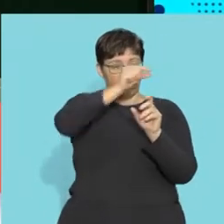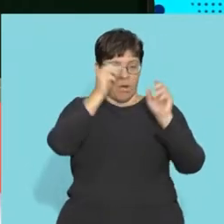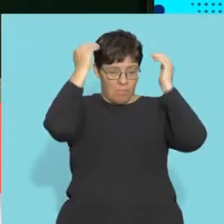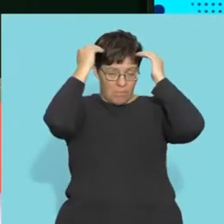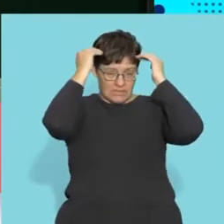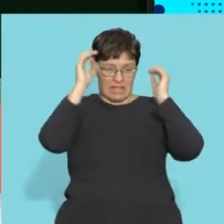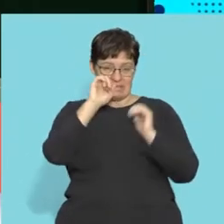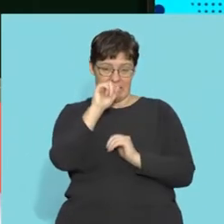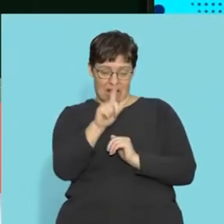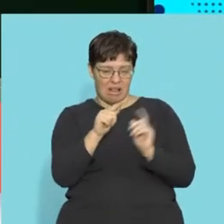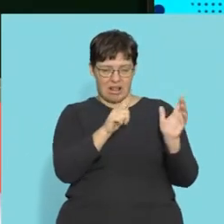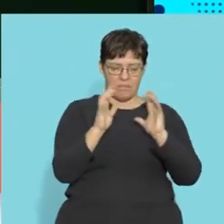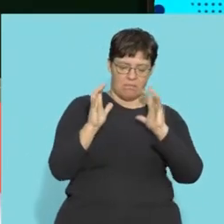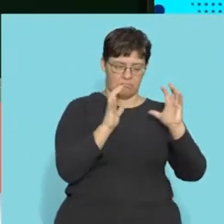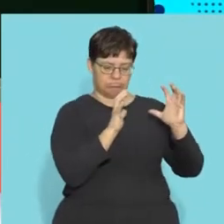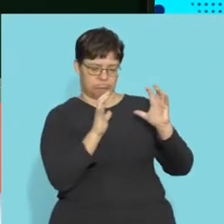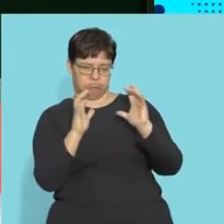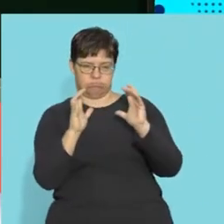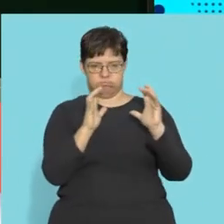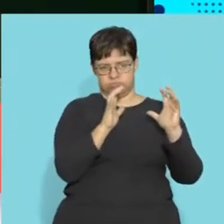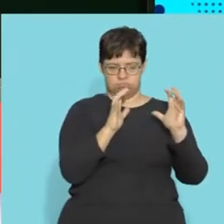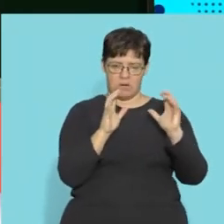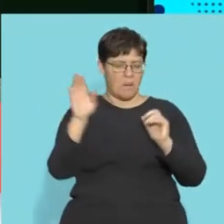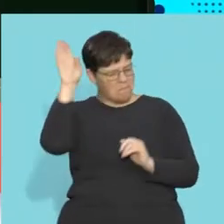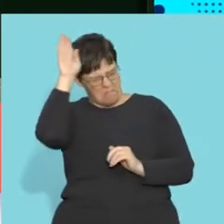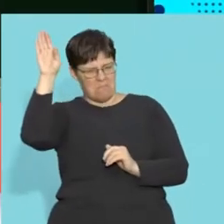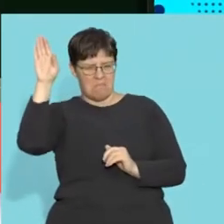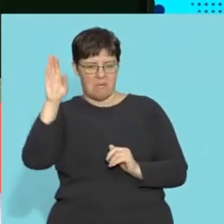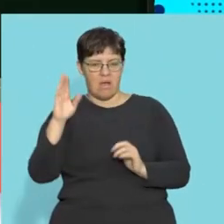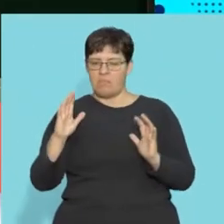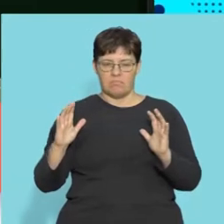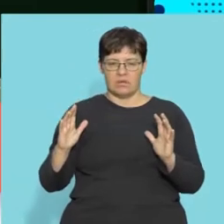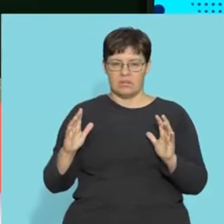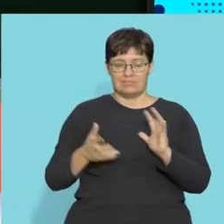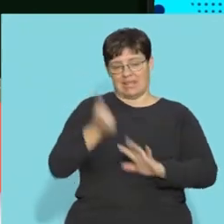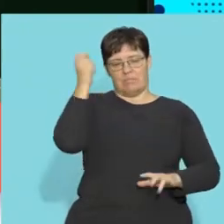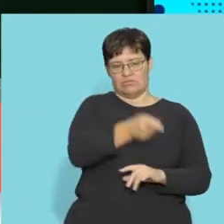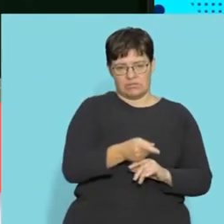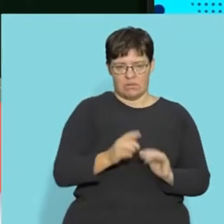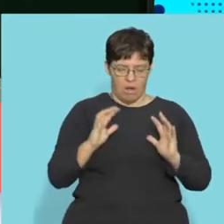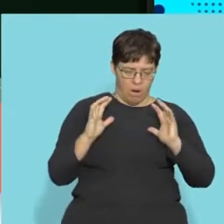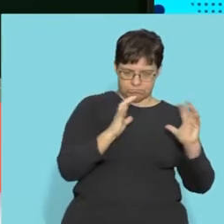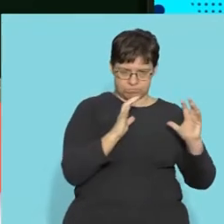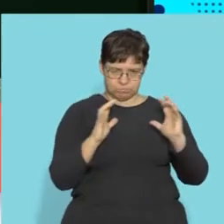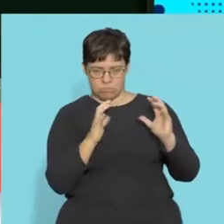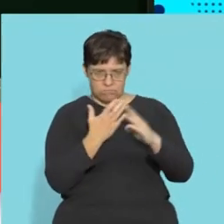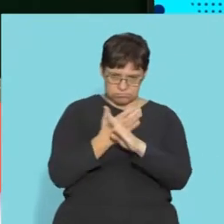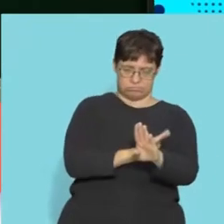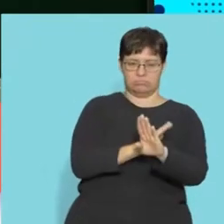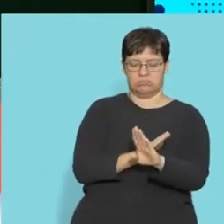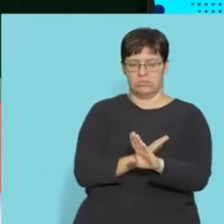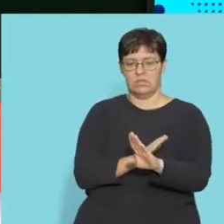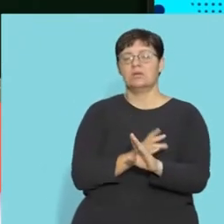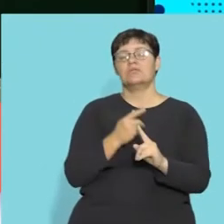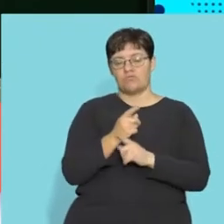membranes and the bony casing so that when you walk around you know your brain is and you bump your head it is not just damage